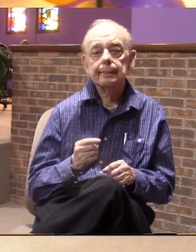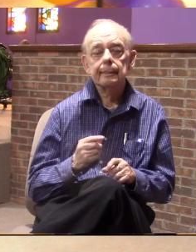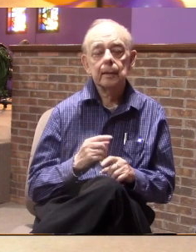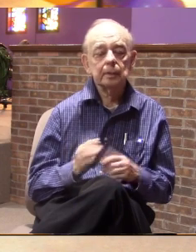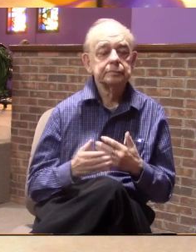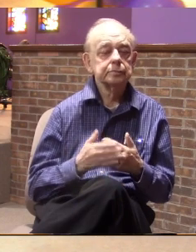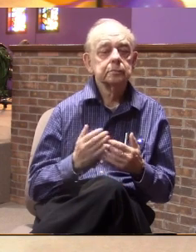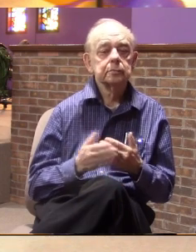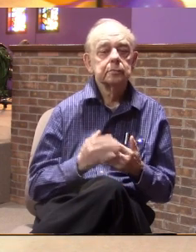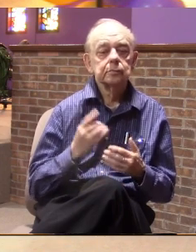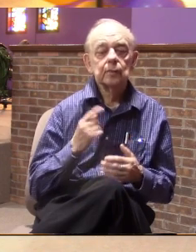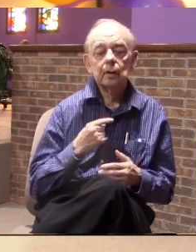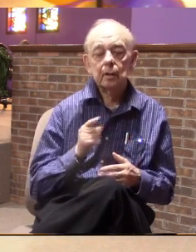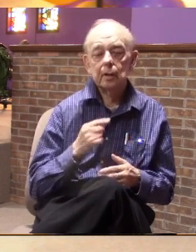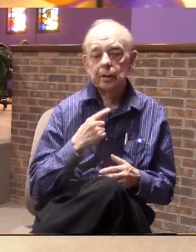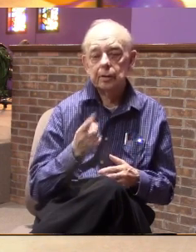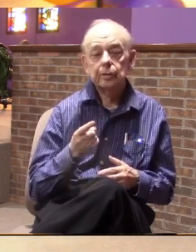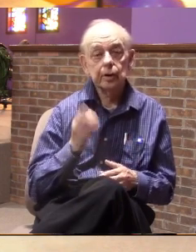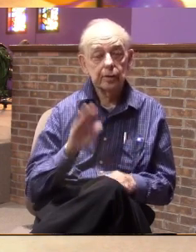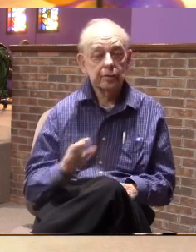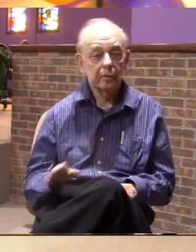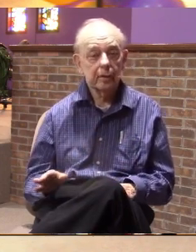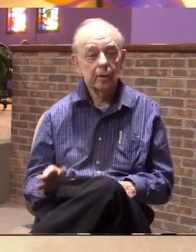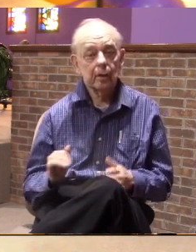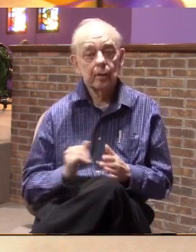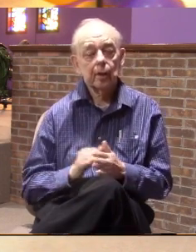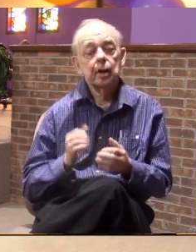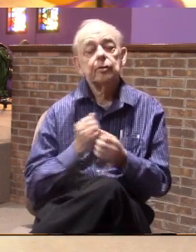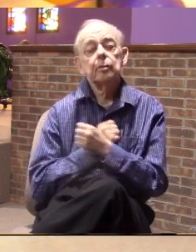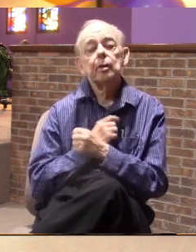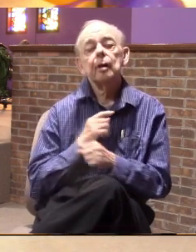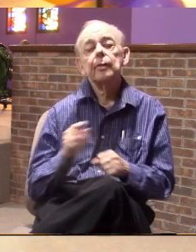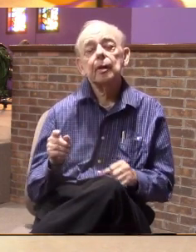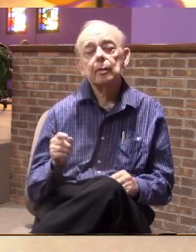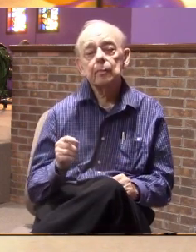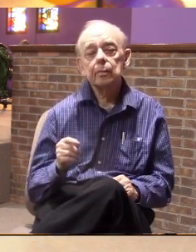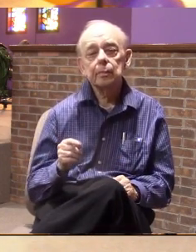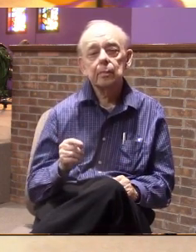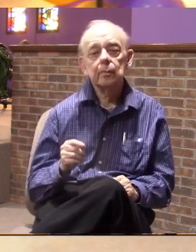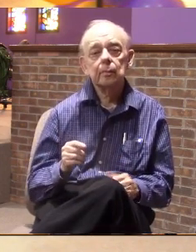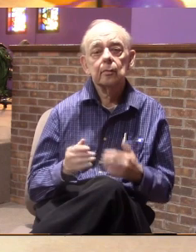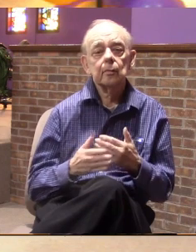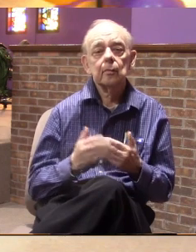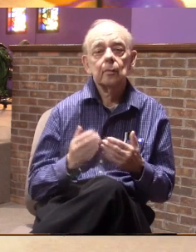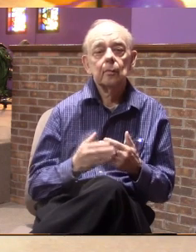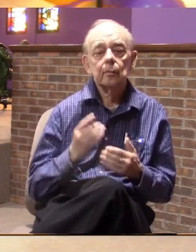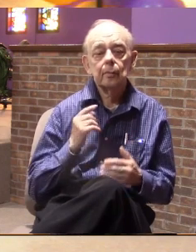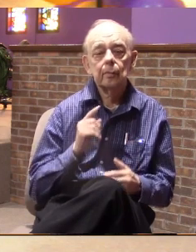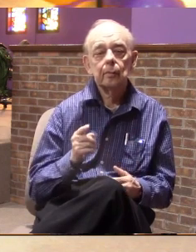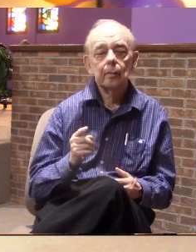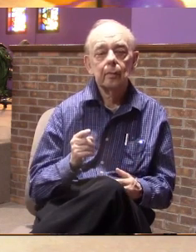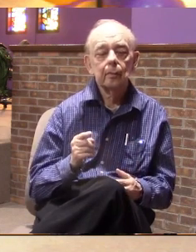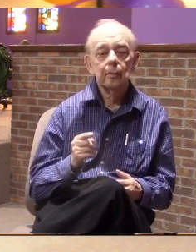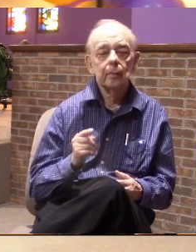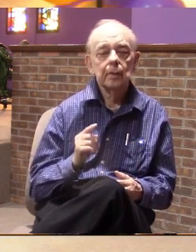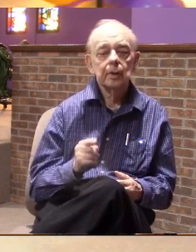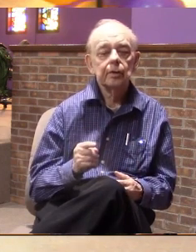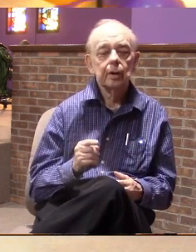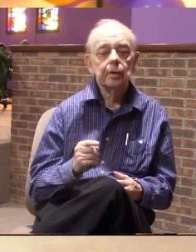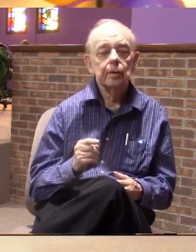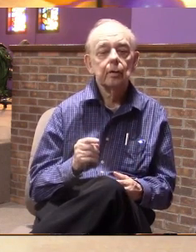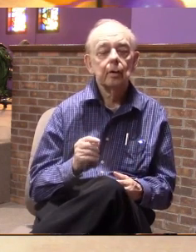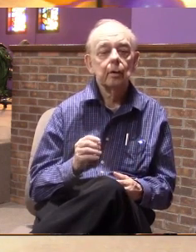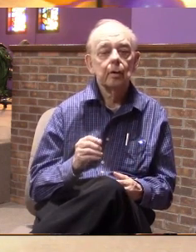It's easy for you to tell your children that you love them. It's easy for you to tell your spouses